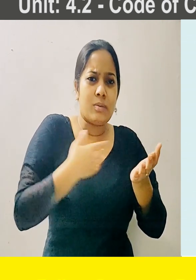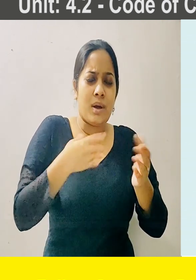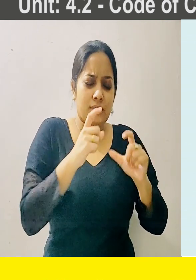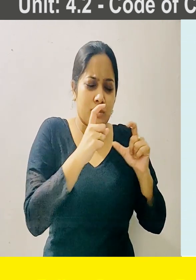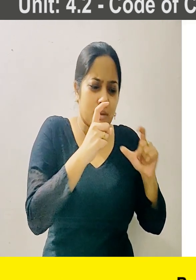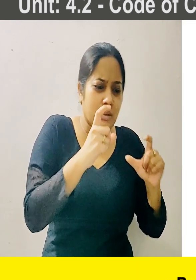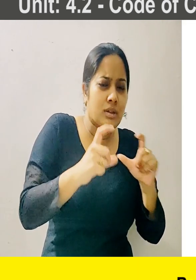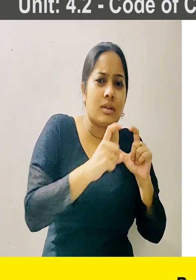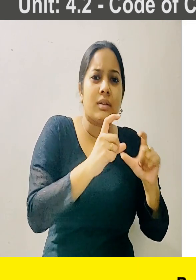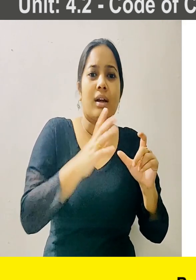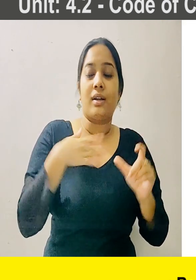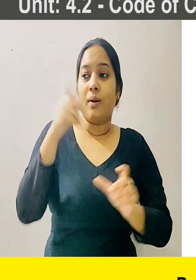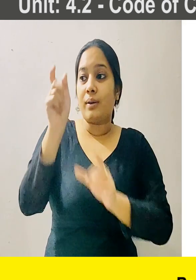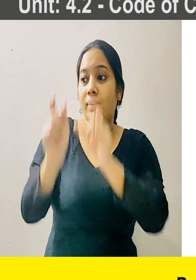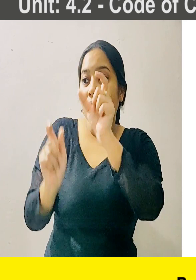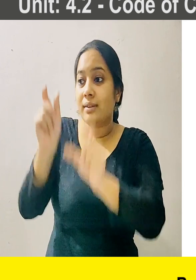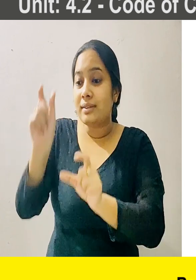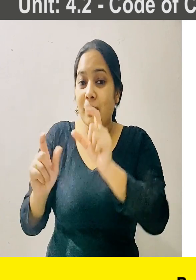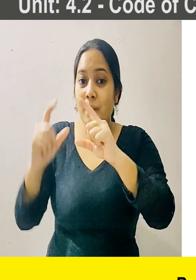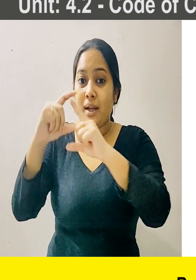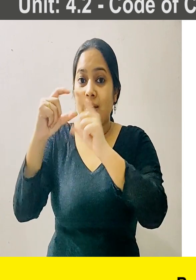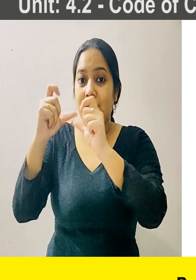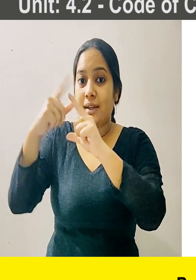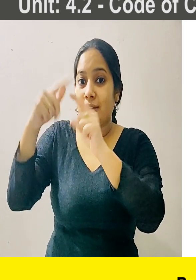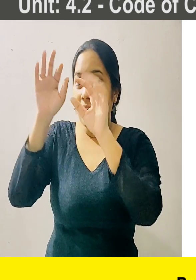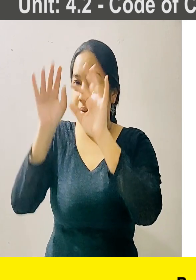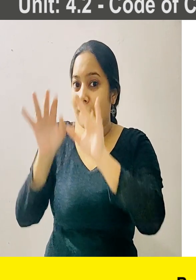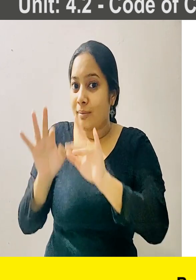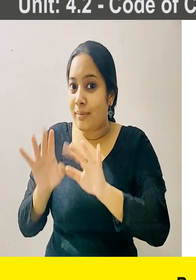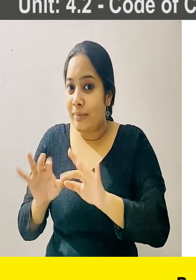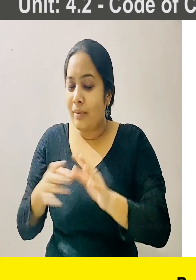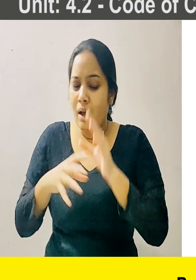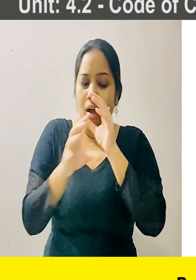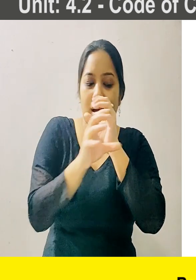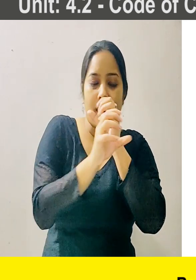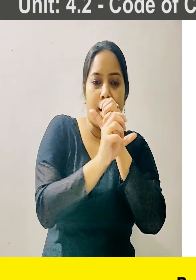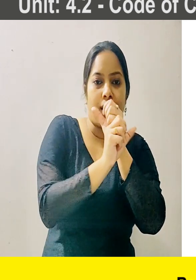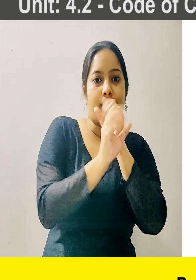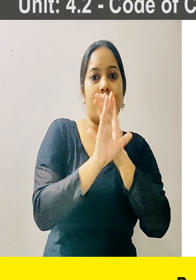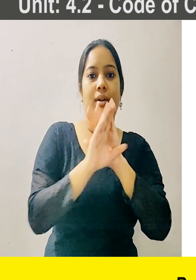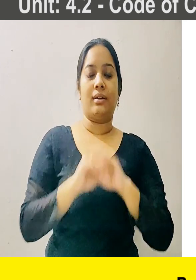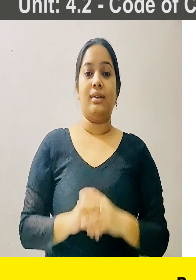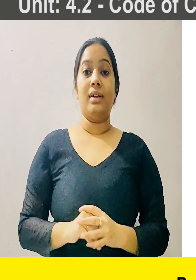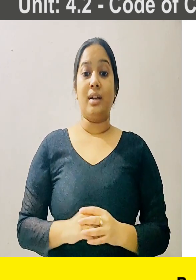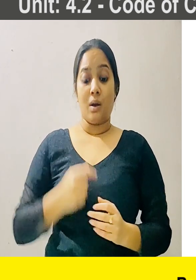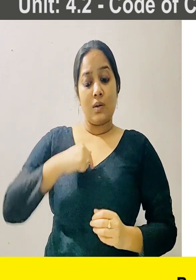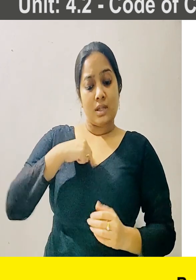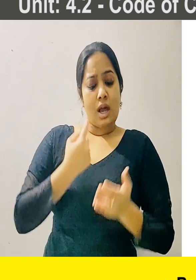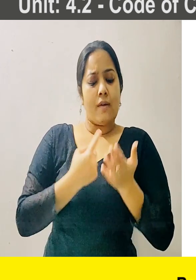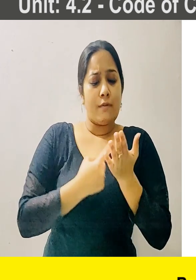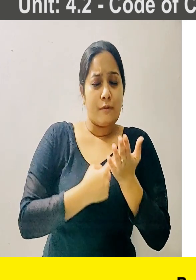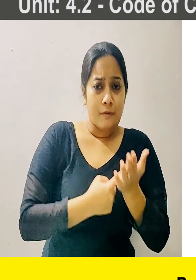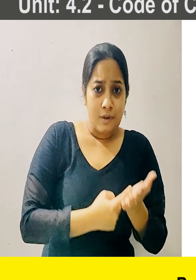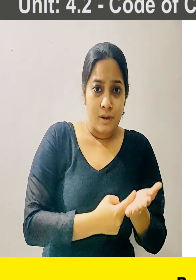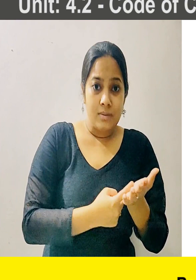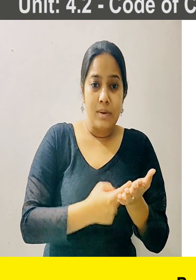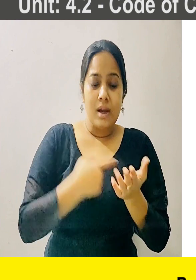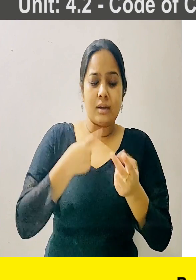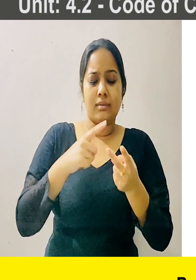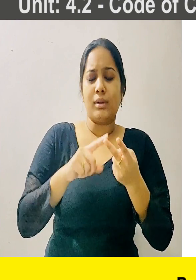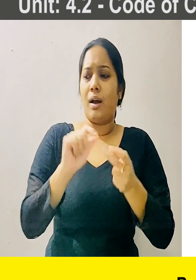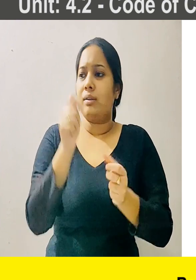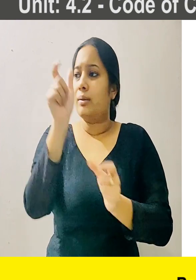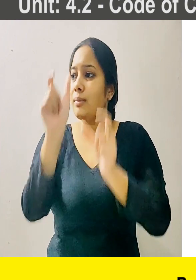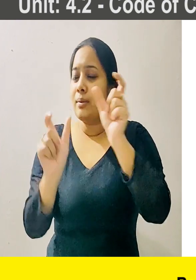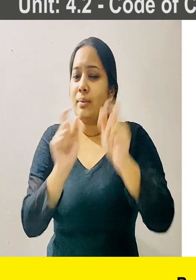integrity. Respect confidentiality of customer's data. Understand the importance of respect